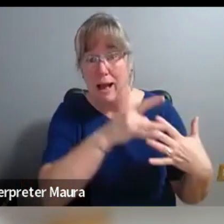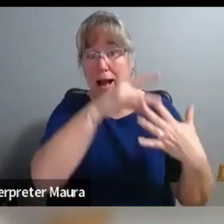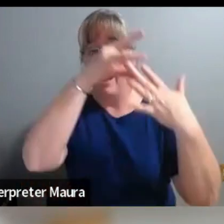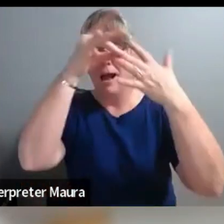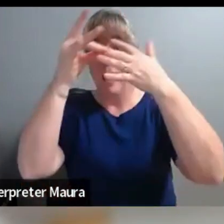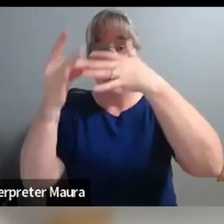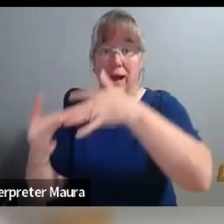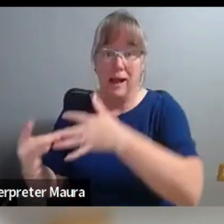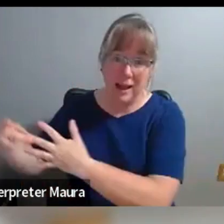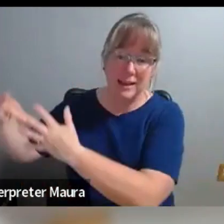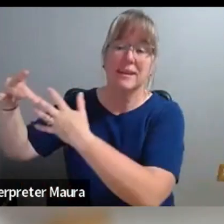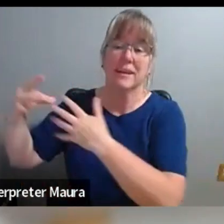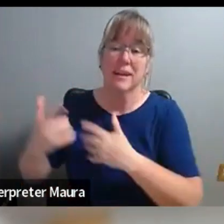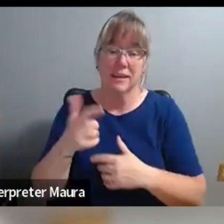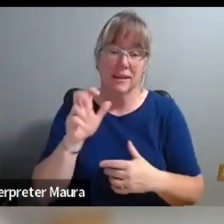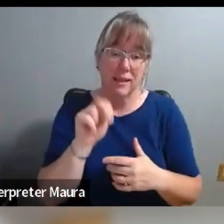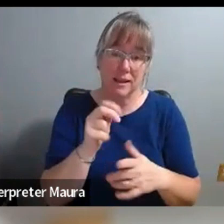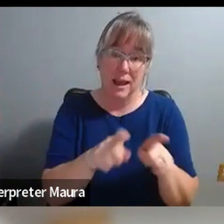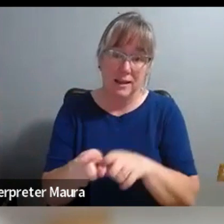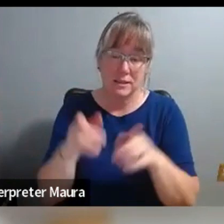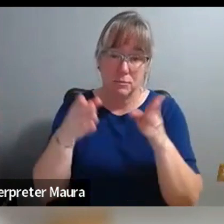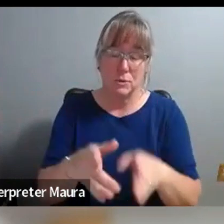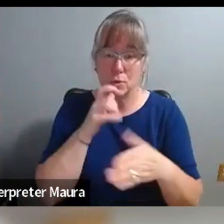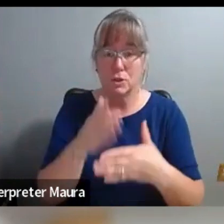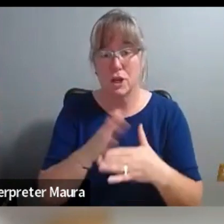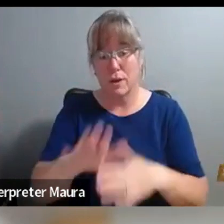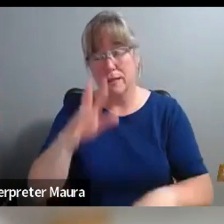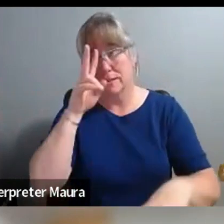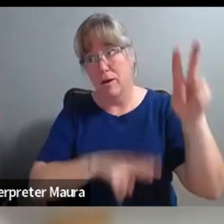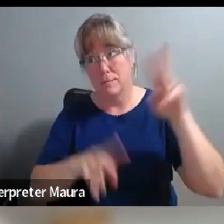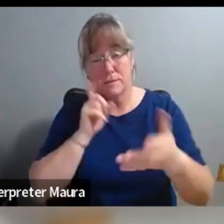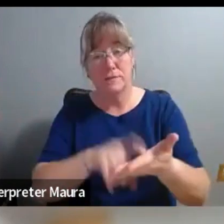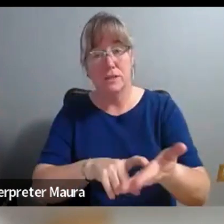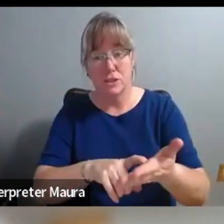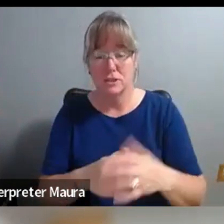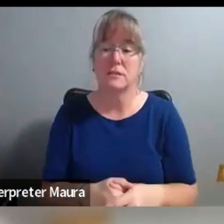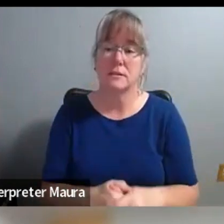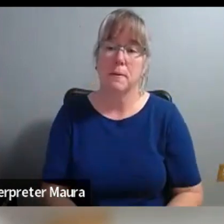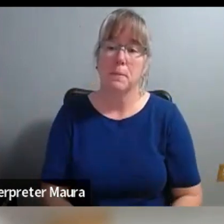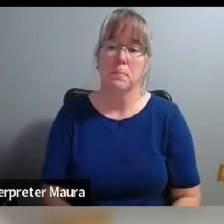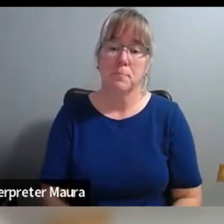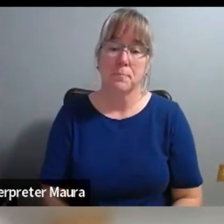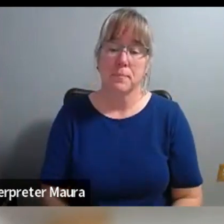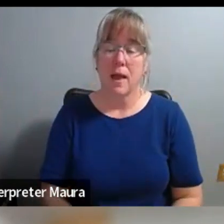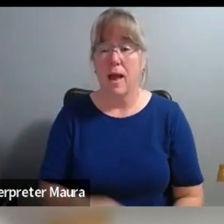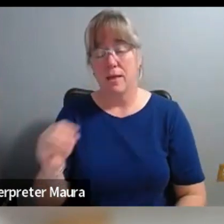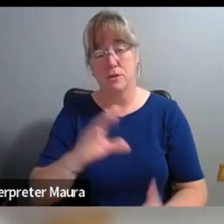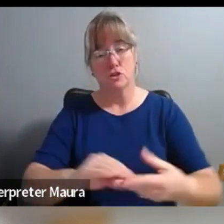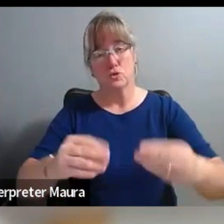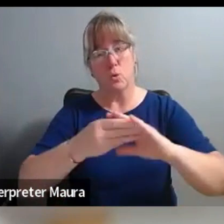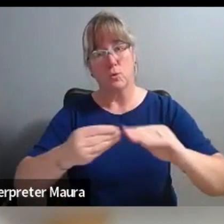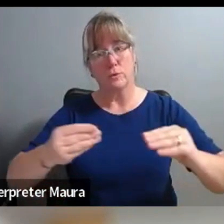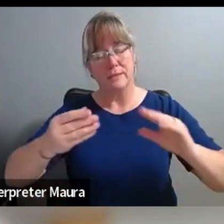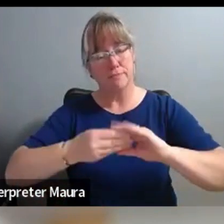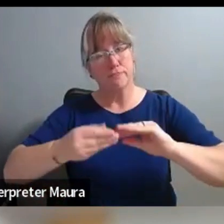Glenn, as a person who is sharing observations and sort of, um, how, as the storyteller helping